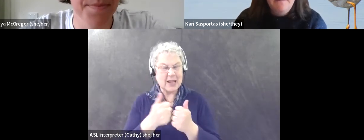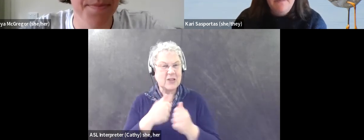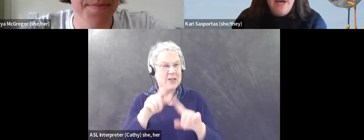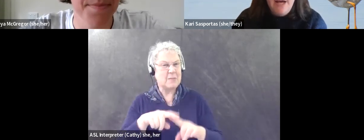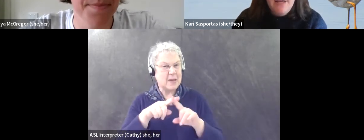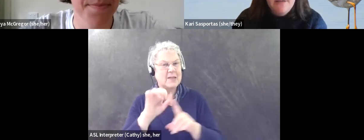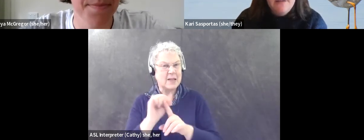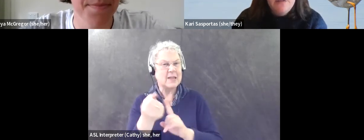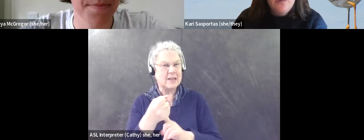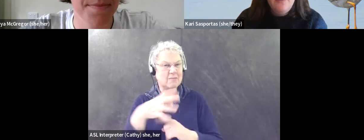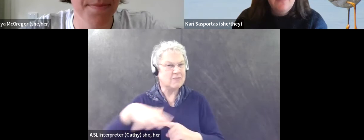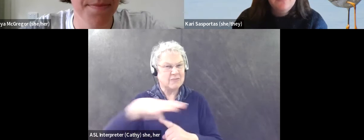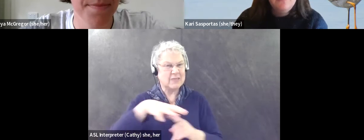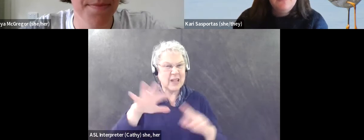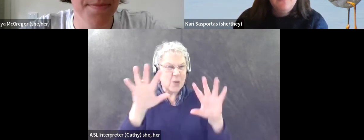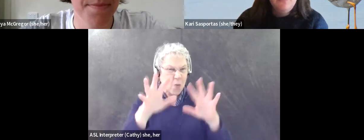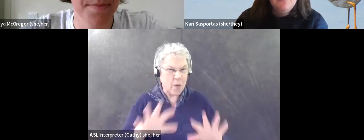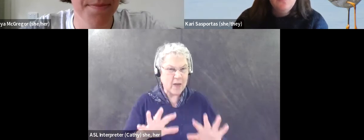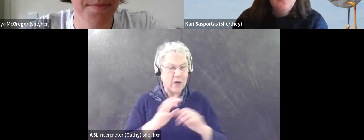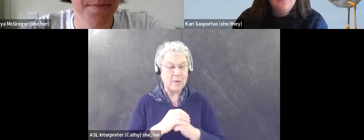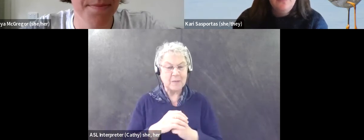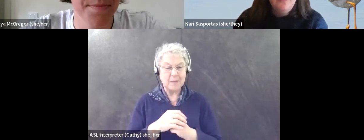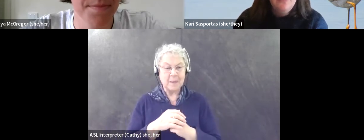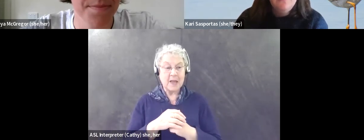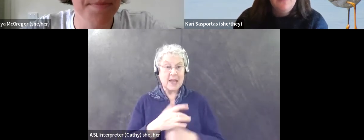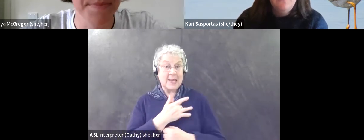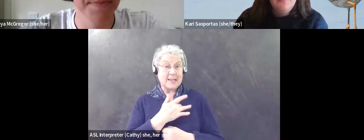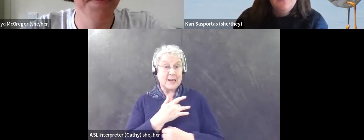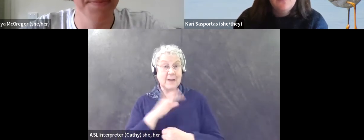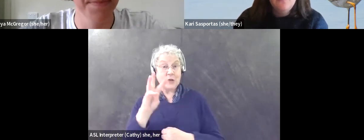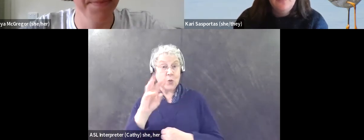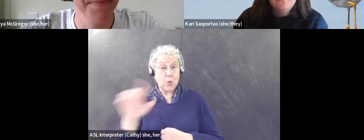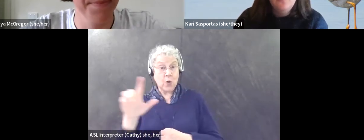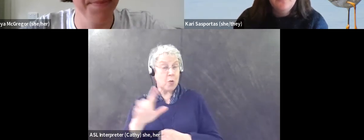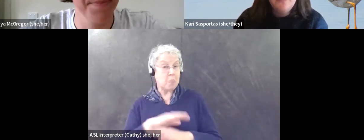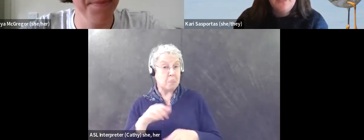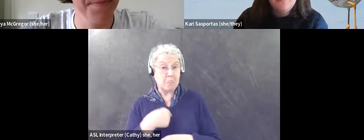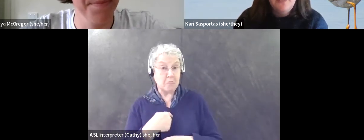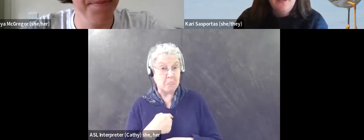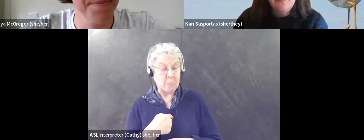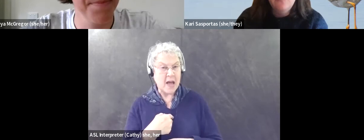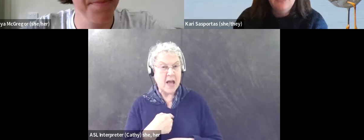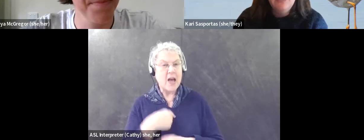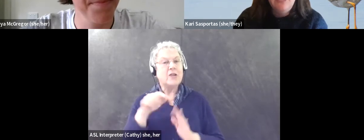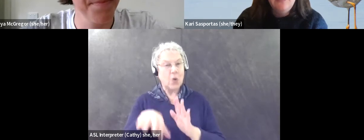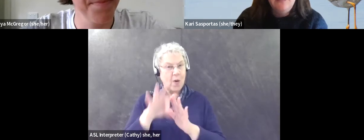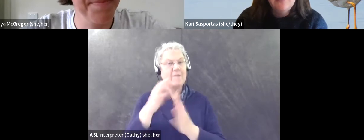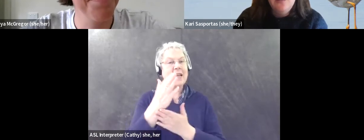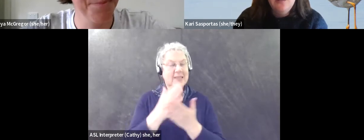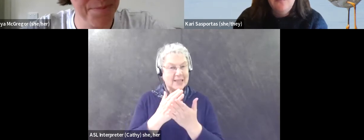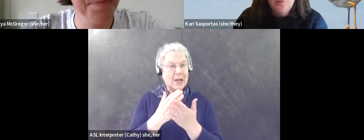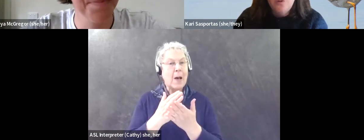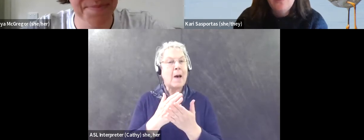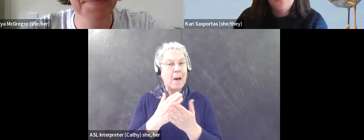um, I don't have a sensitivity to wool. And so I've found certain brands of wool socks that I really like and